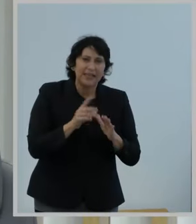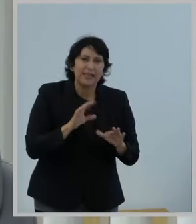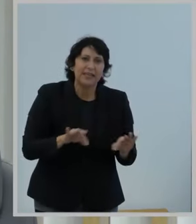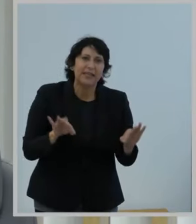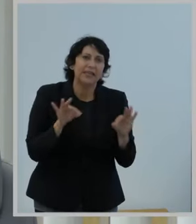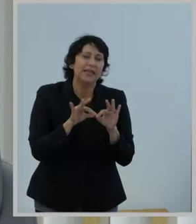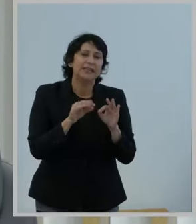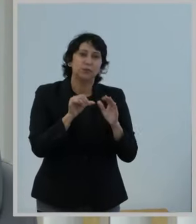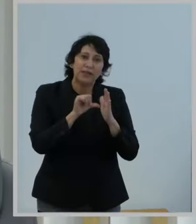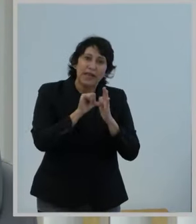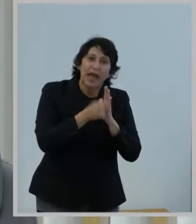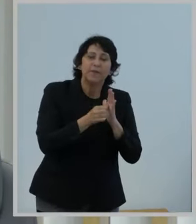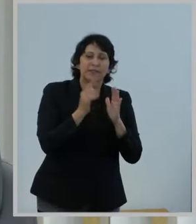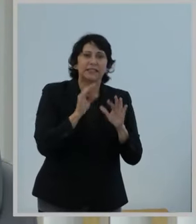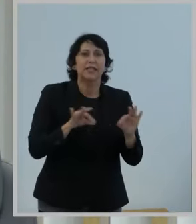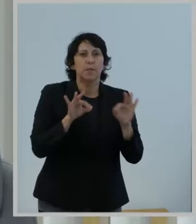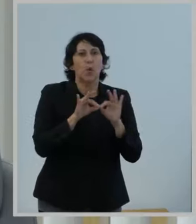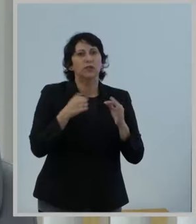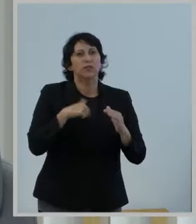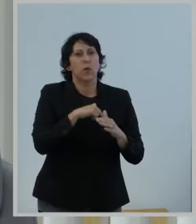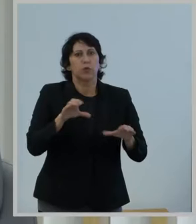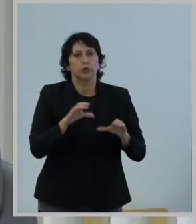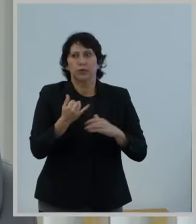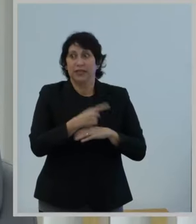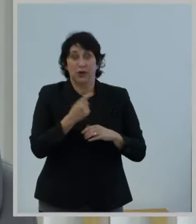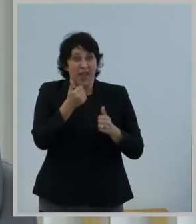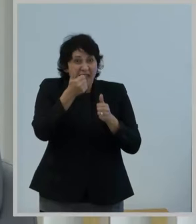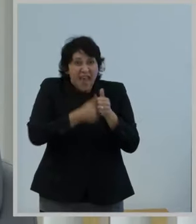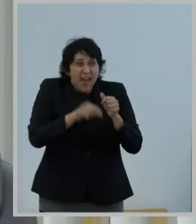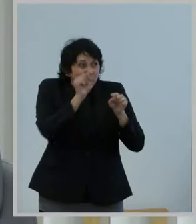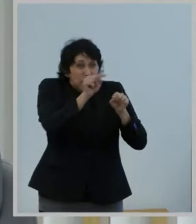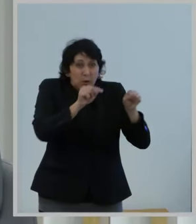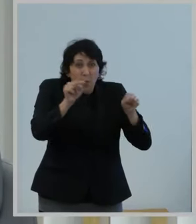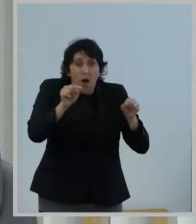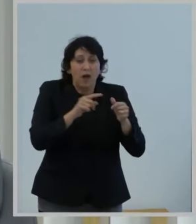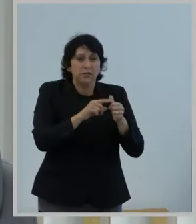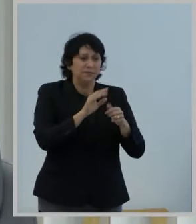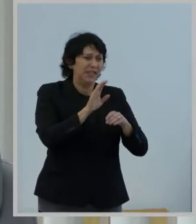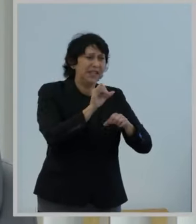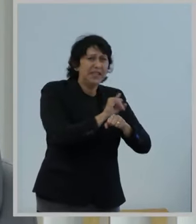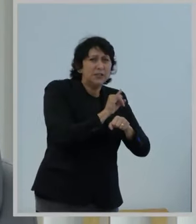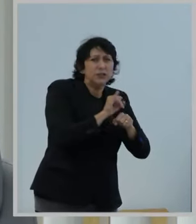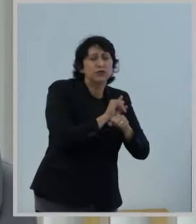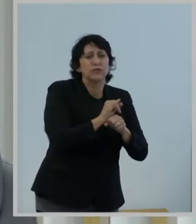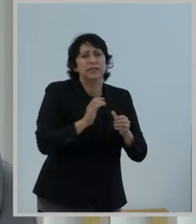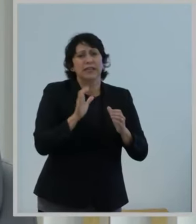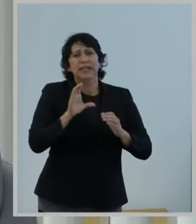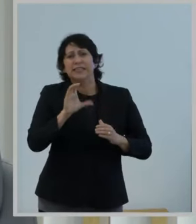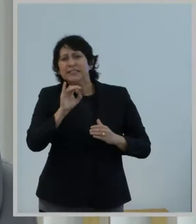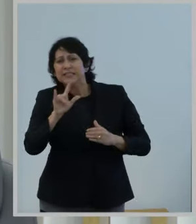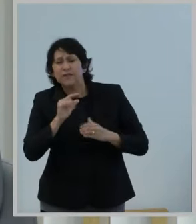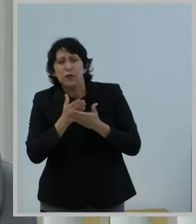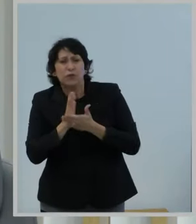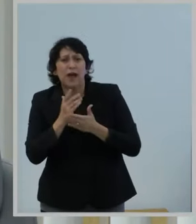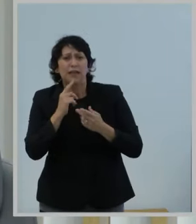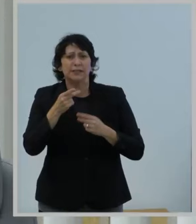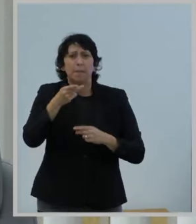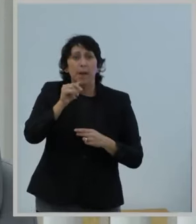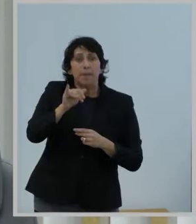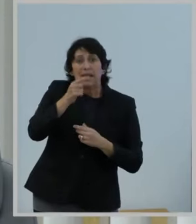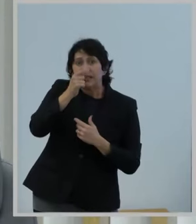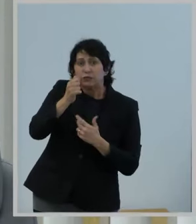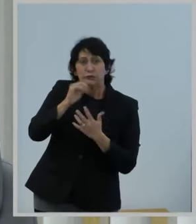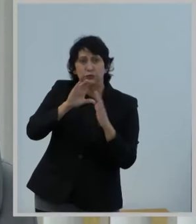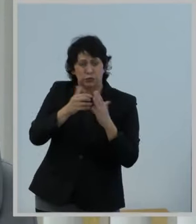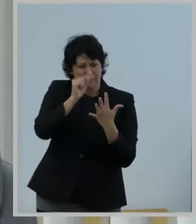here today. Everyone, from stakeholders, industry, to civil rights and public interest groups, each one